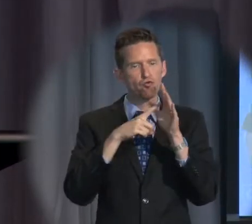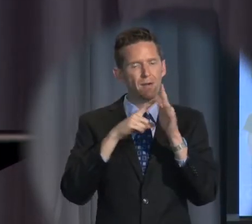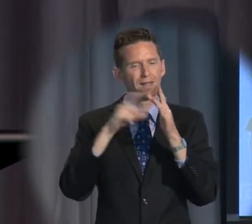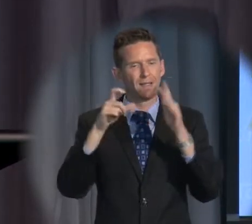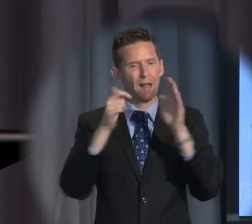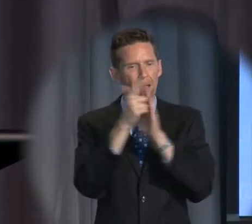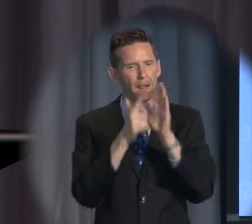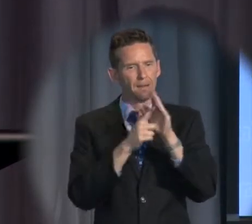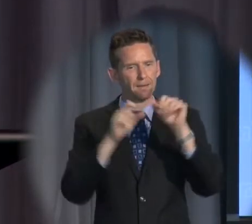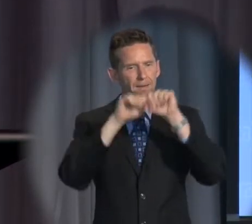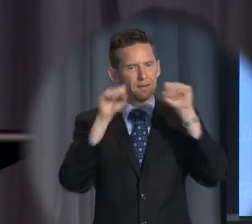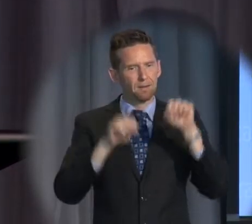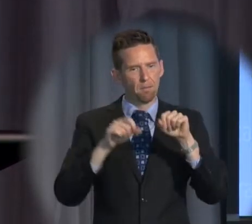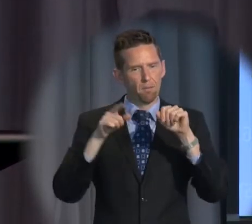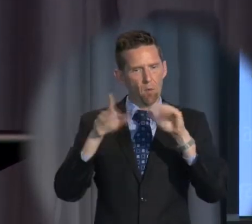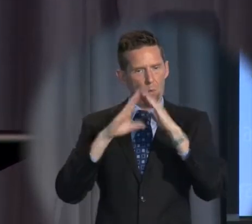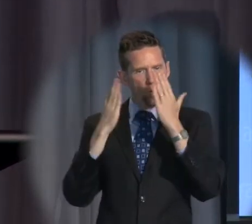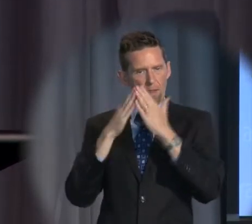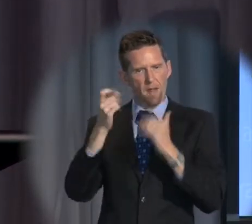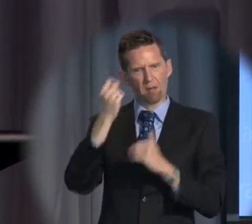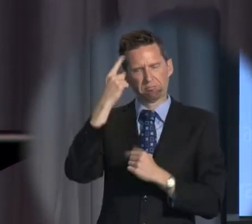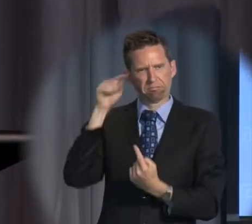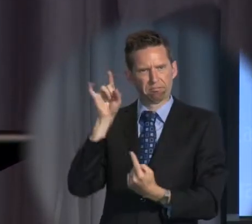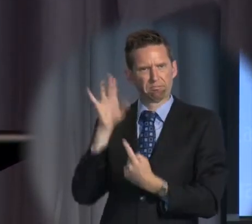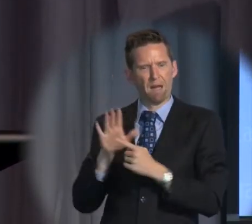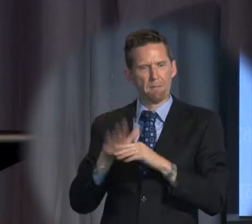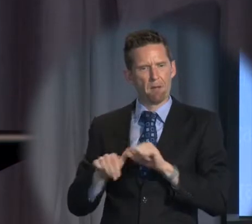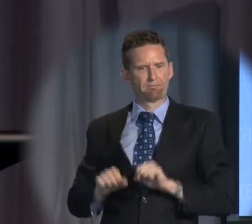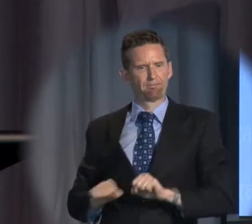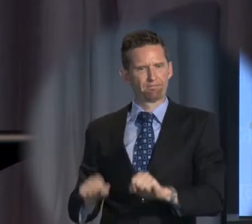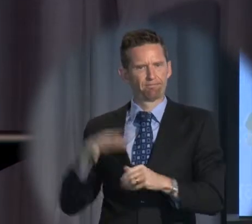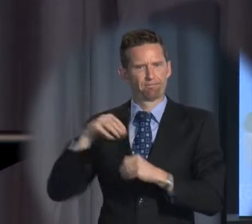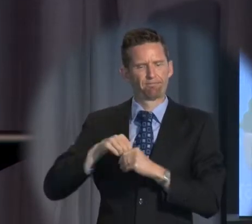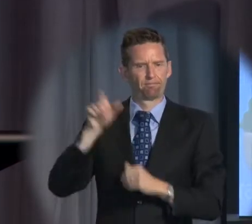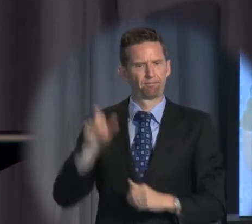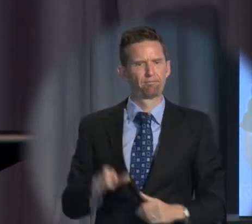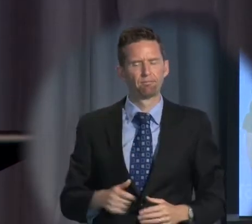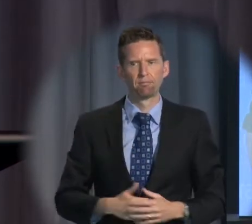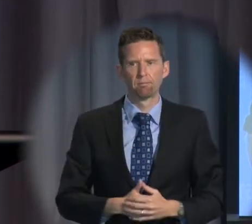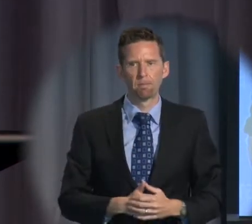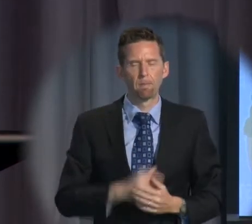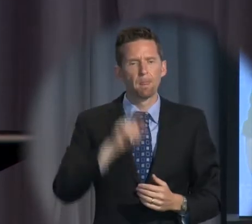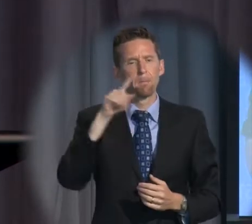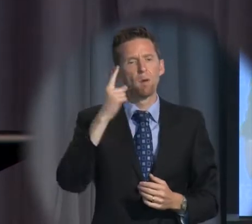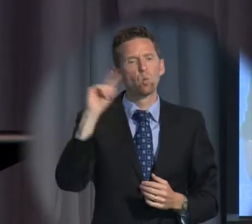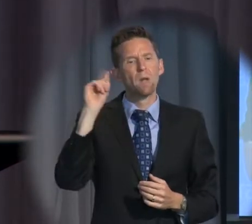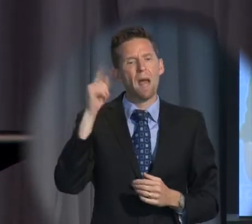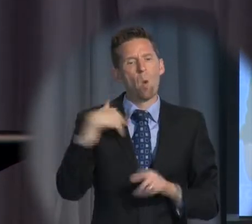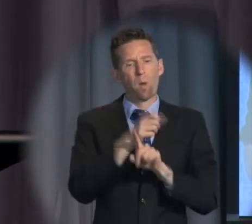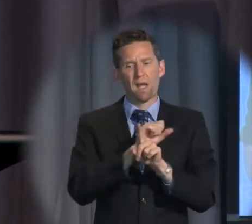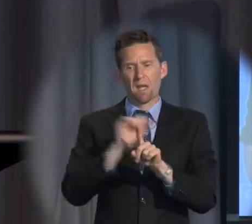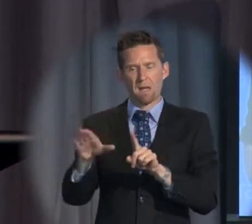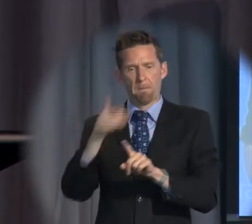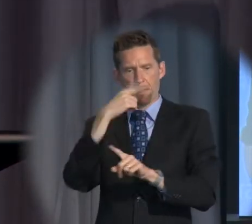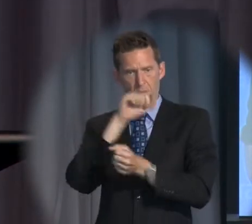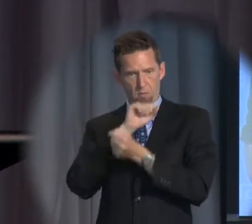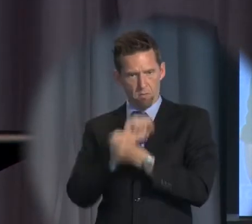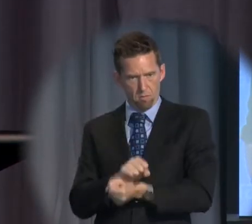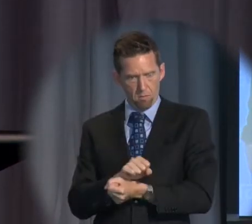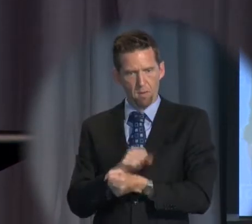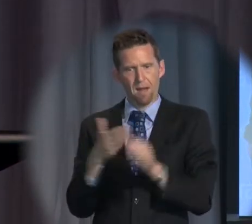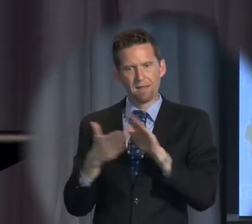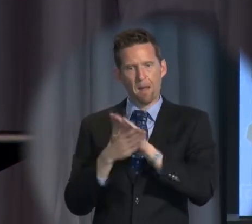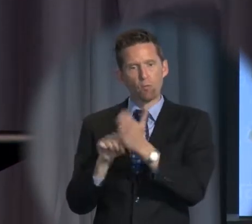recognises as the sine qua non of nationhood. Yet today in Australia, we detain people under the broad right of the